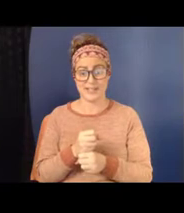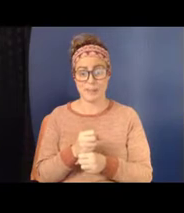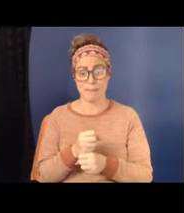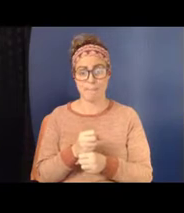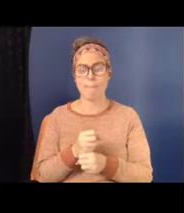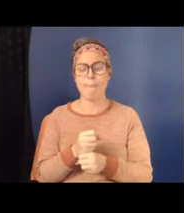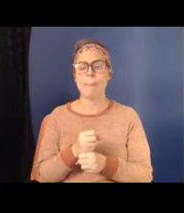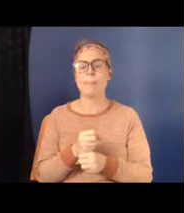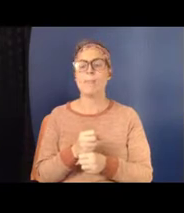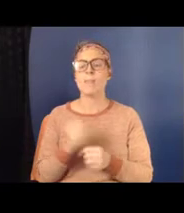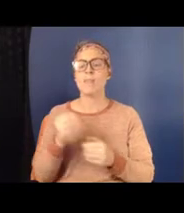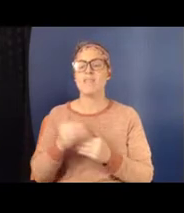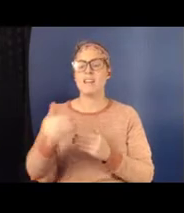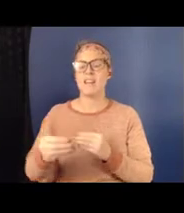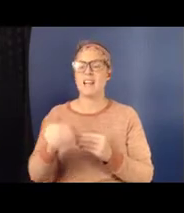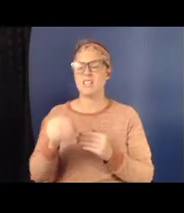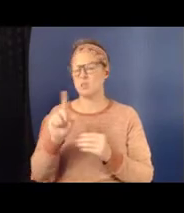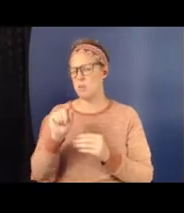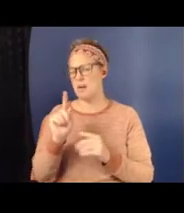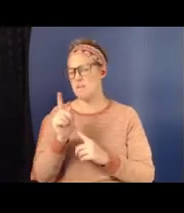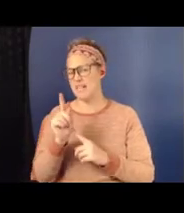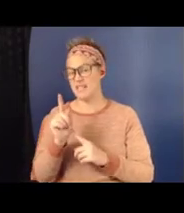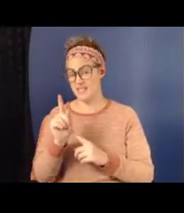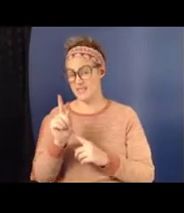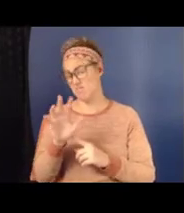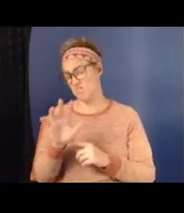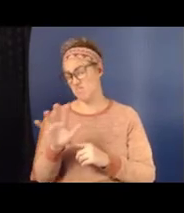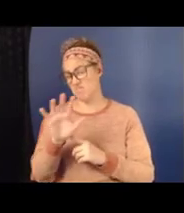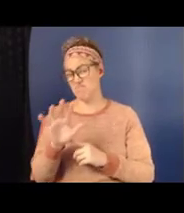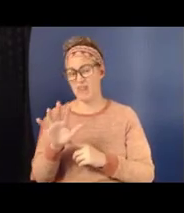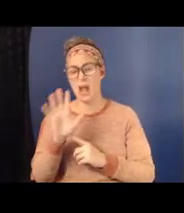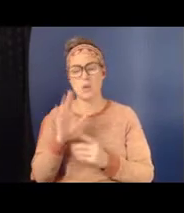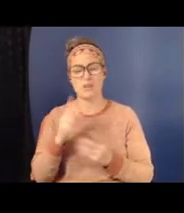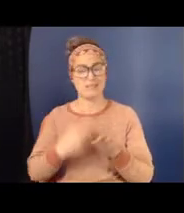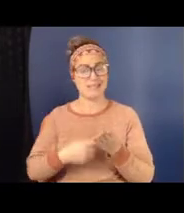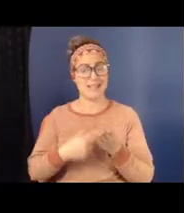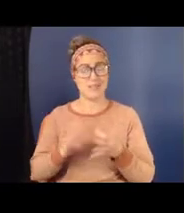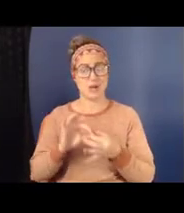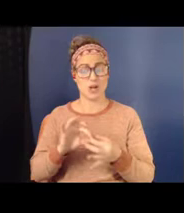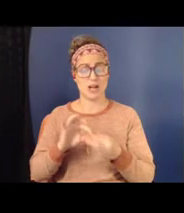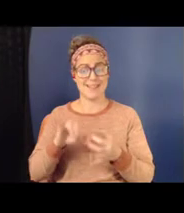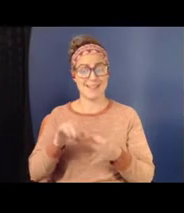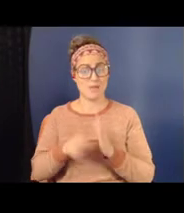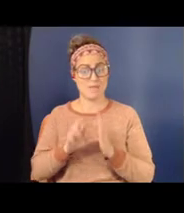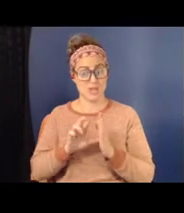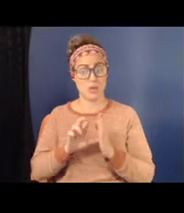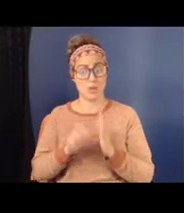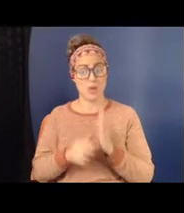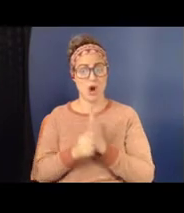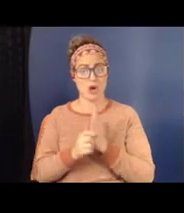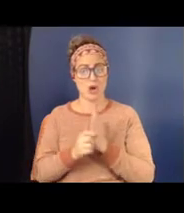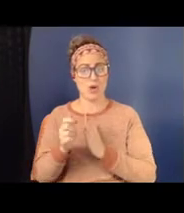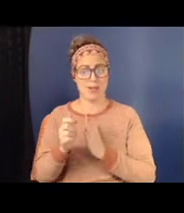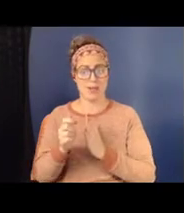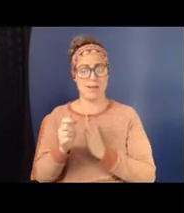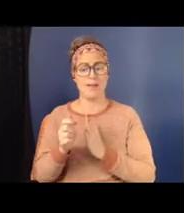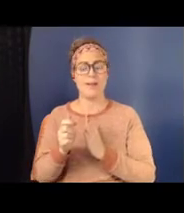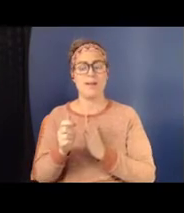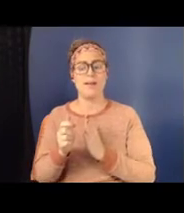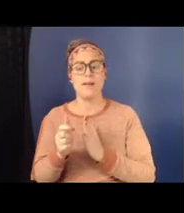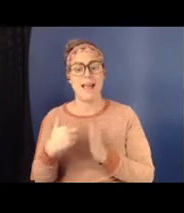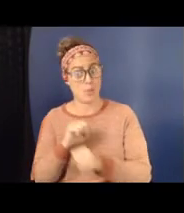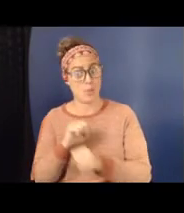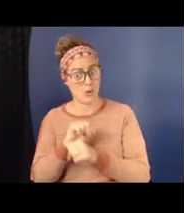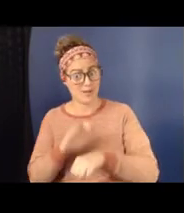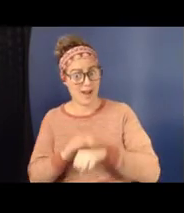the next 20 minutes or so, I'm going to talk to you about this review article that I worked on, but really have